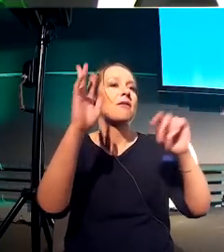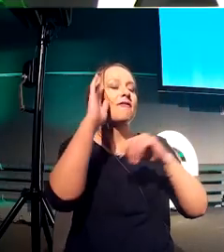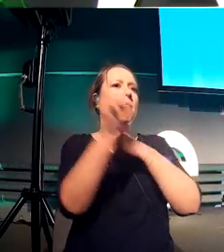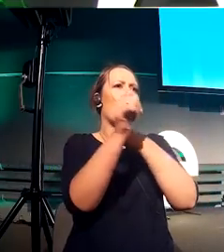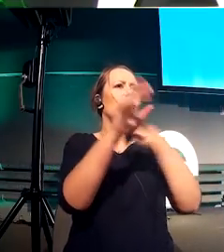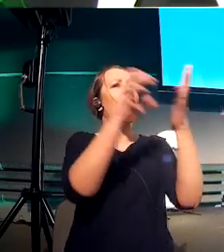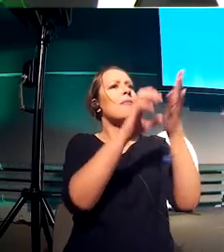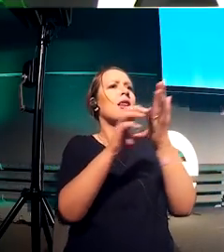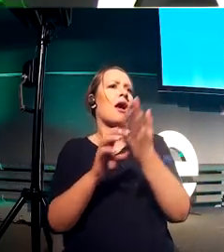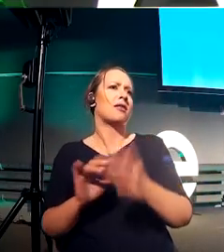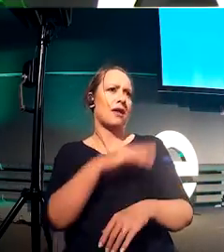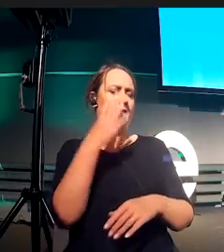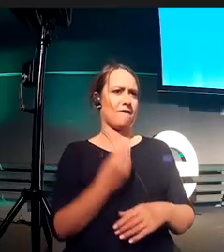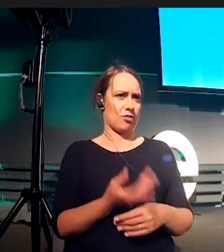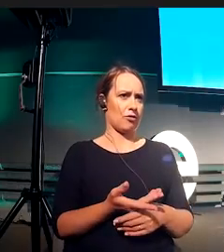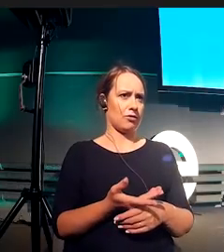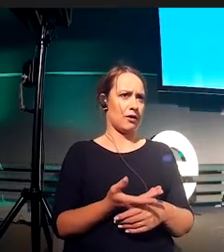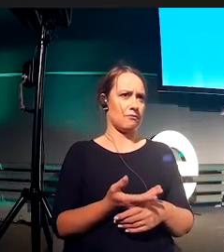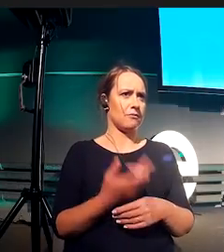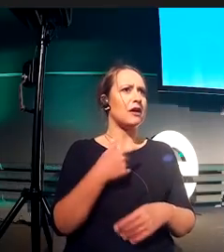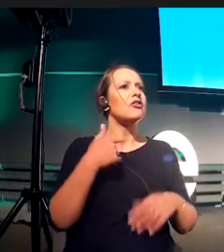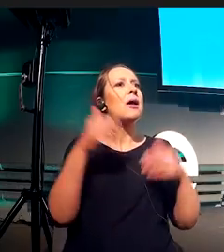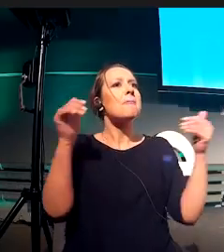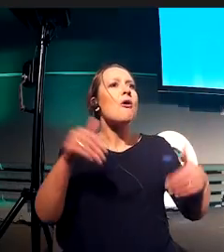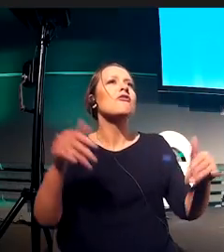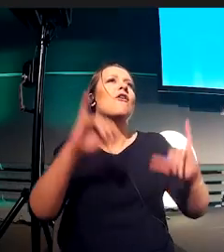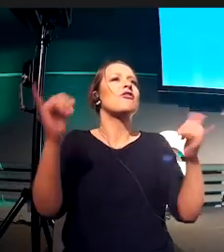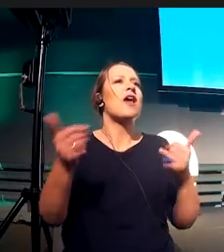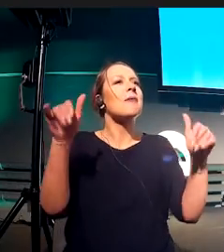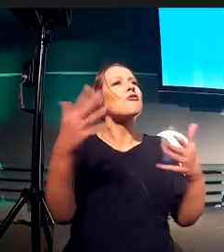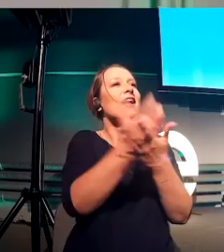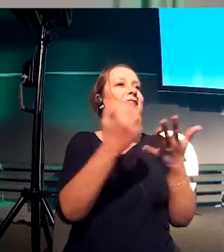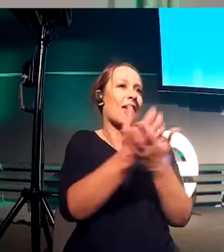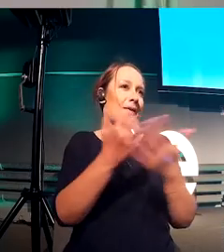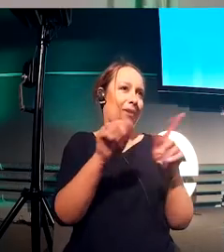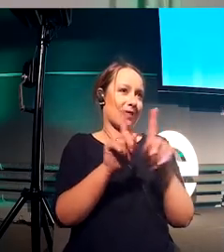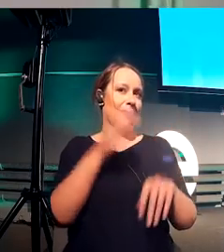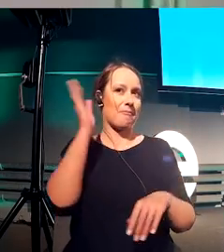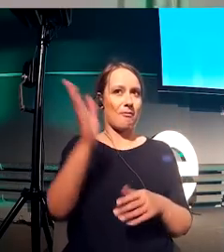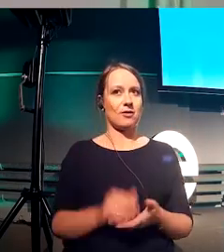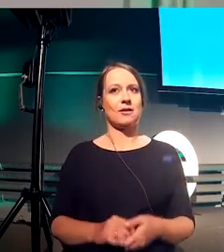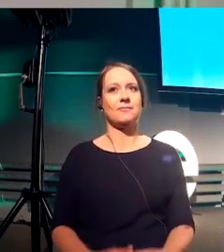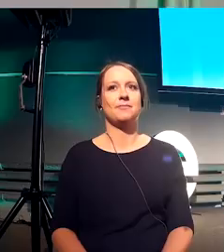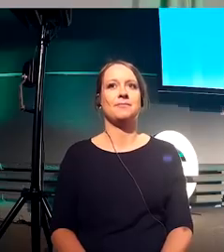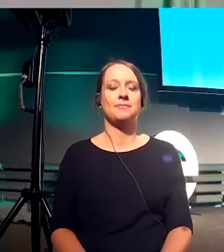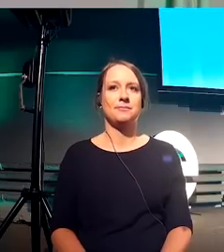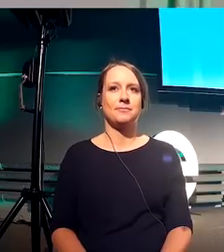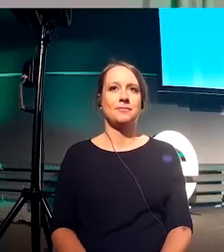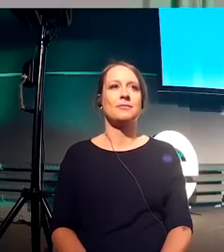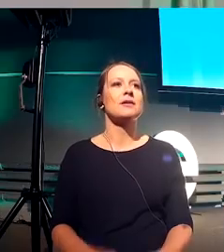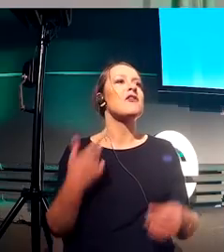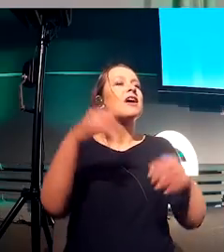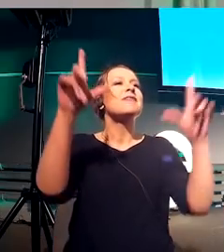and being able to make some money. So how big is this image going to be? So Leo helps us by